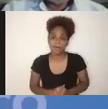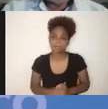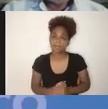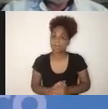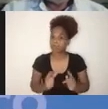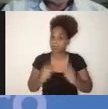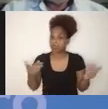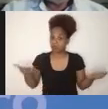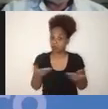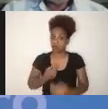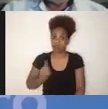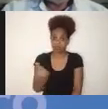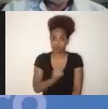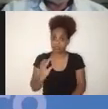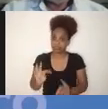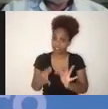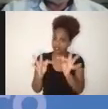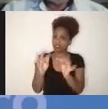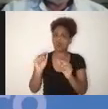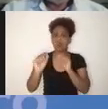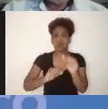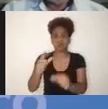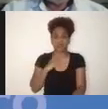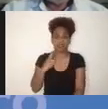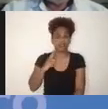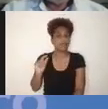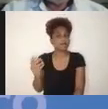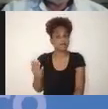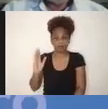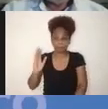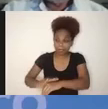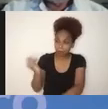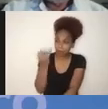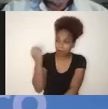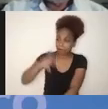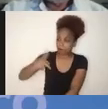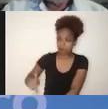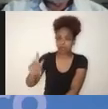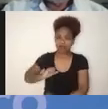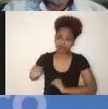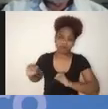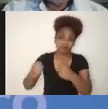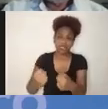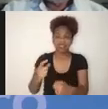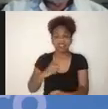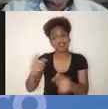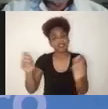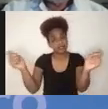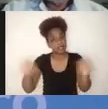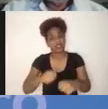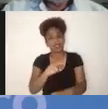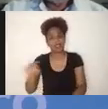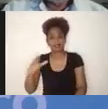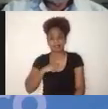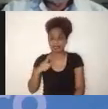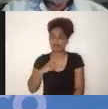Most importantly, teachers must be fully engaged for the educational recovery to succeed. Well, going forward,